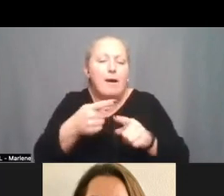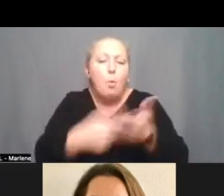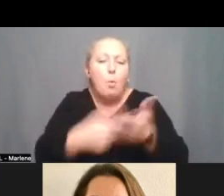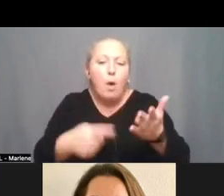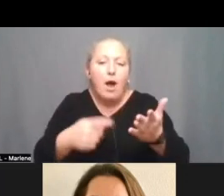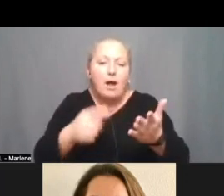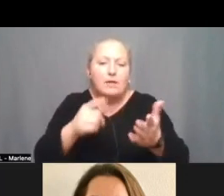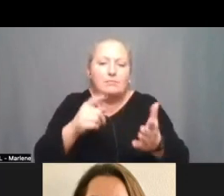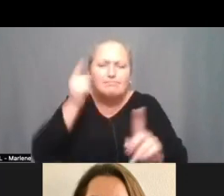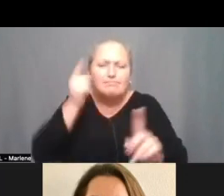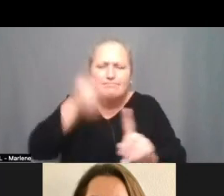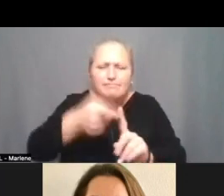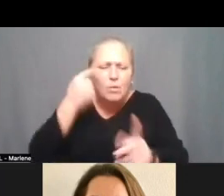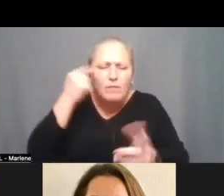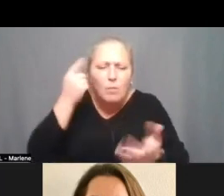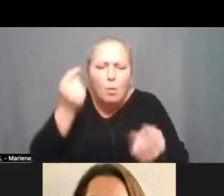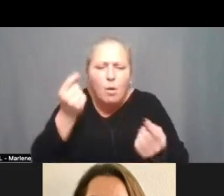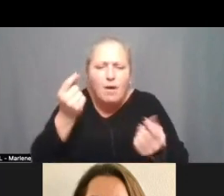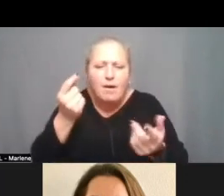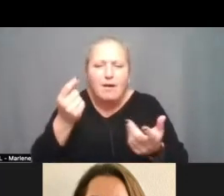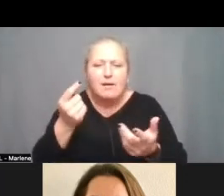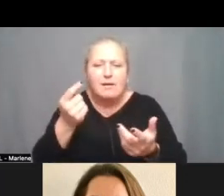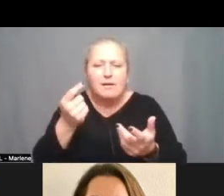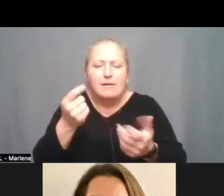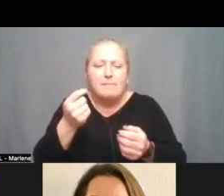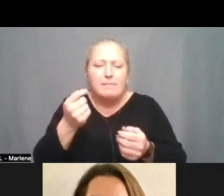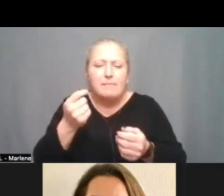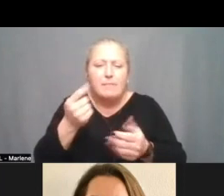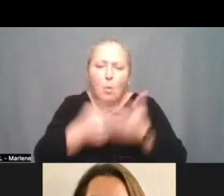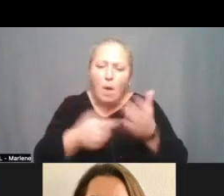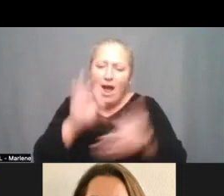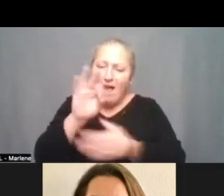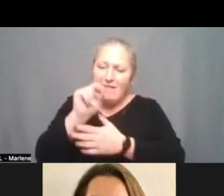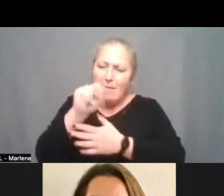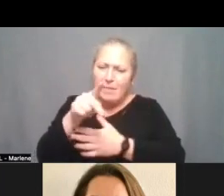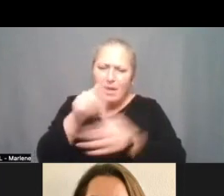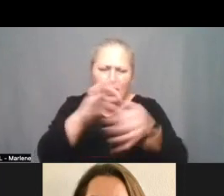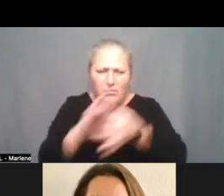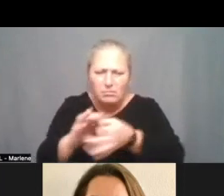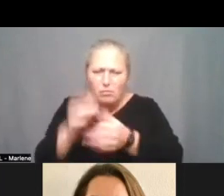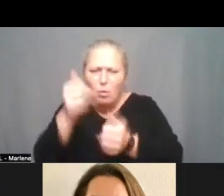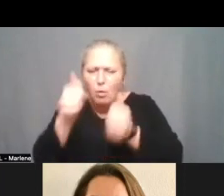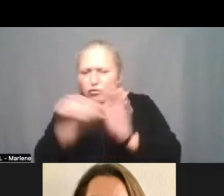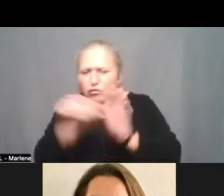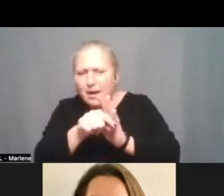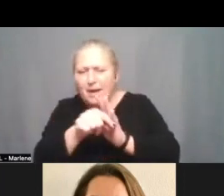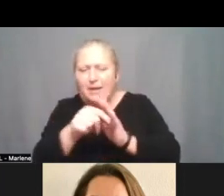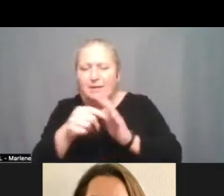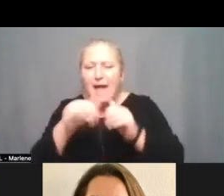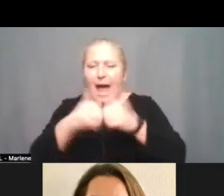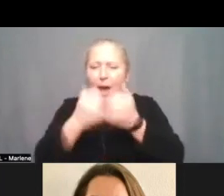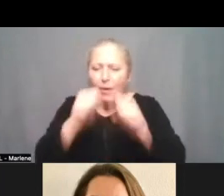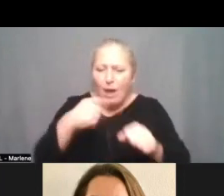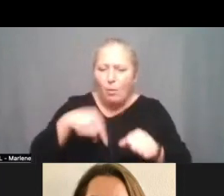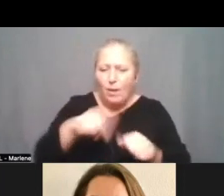for um and what do like what f and p levels correlate with what grades or you know how can we help